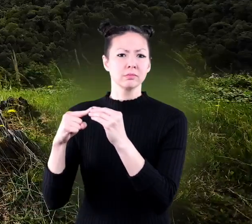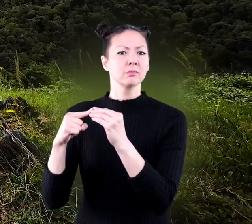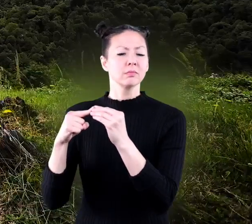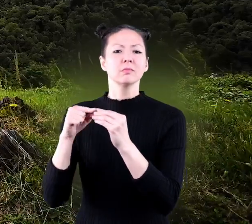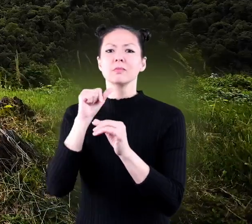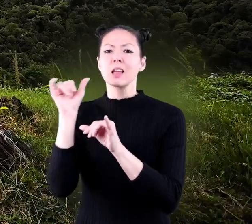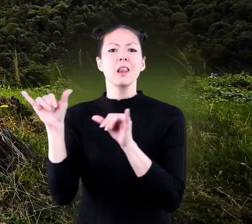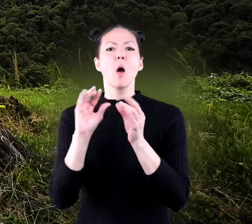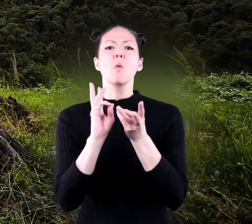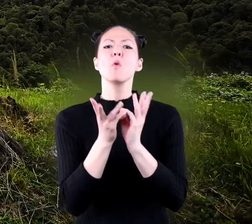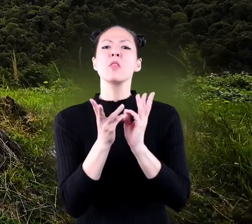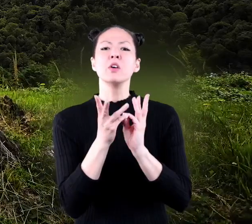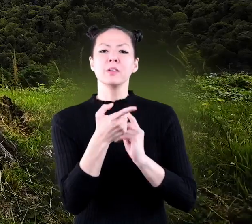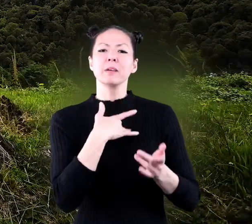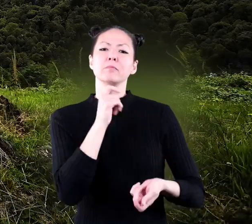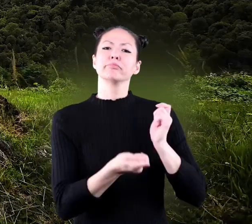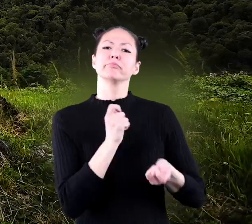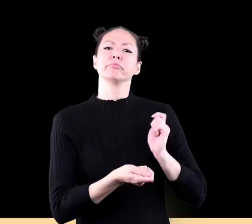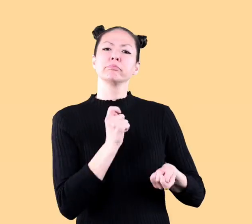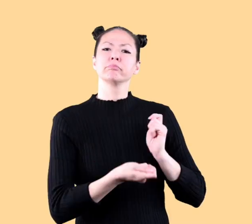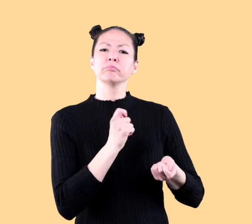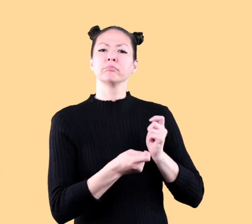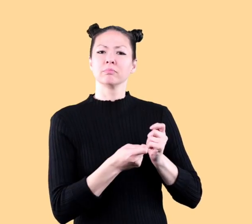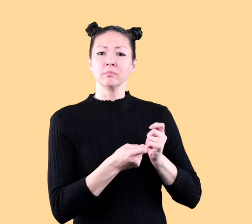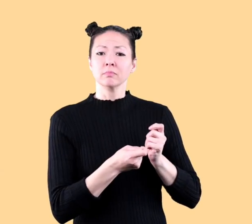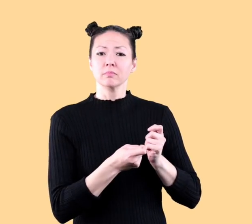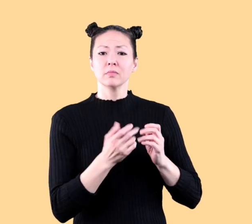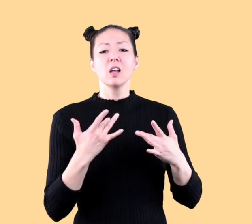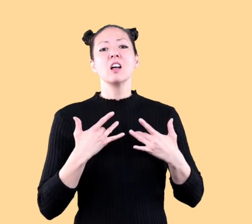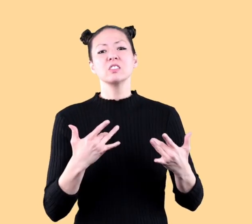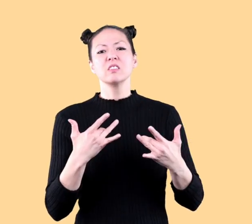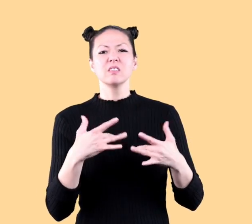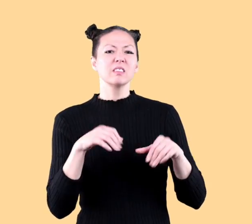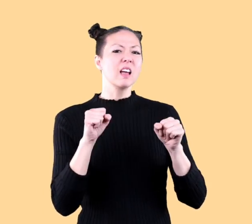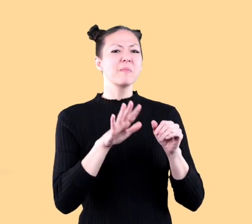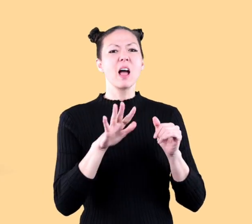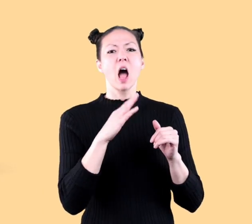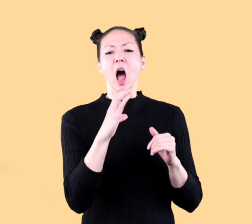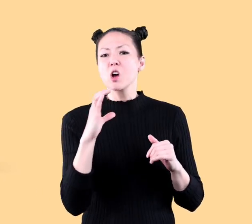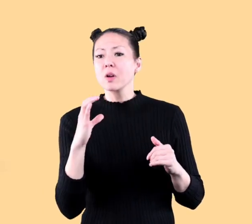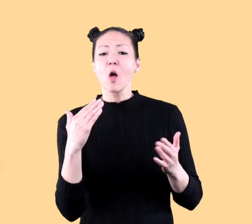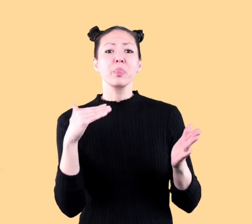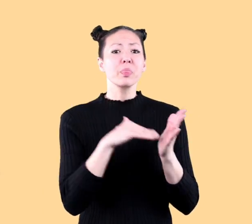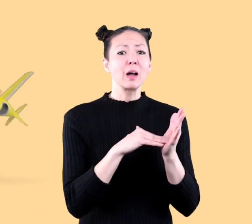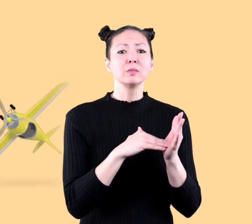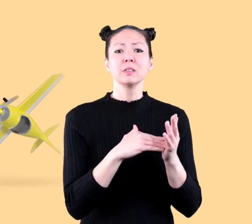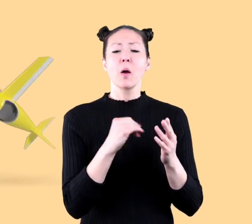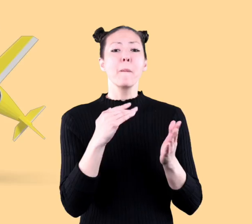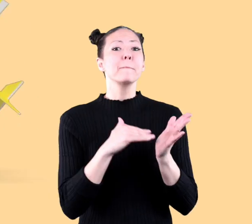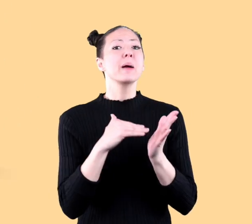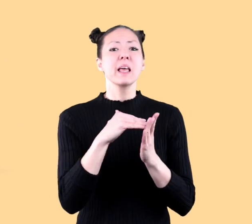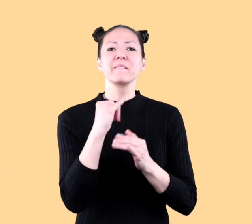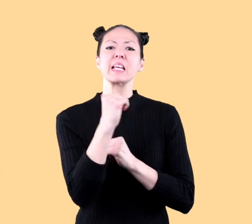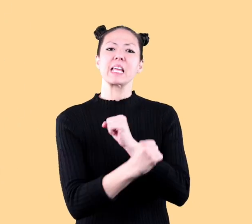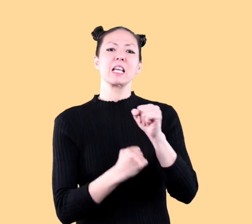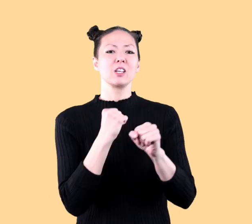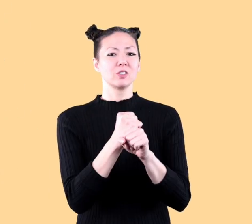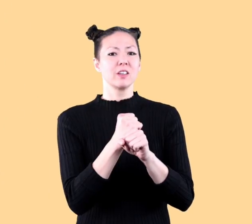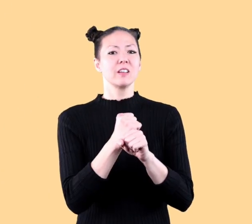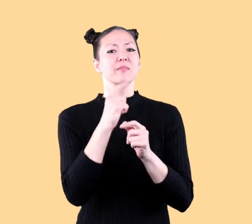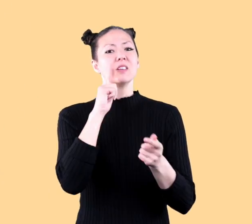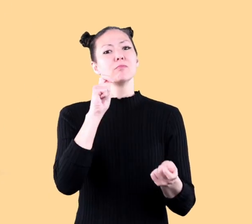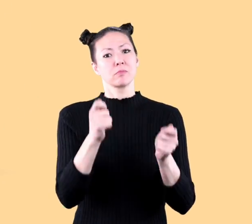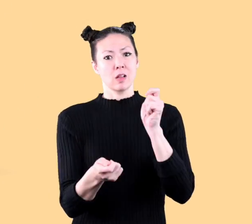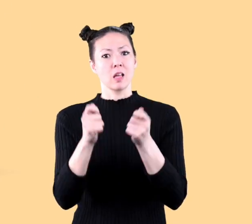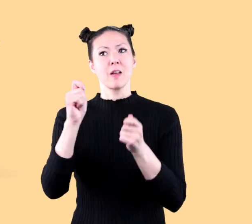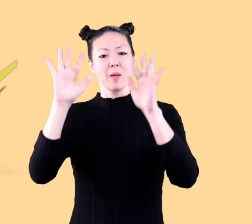Unlike the weather that changes often, it usually takes hundreds, thousands, or even millions of years for changes